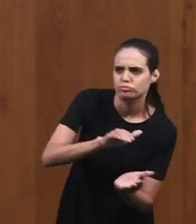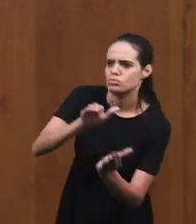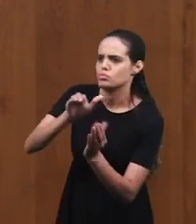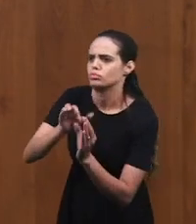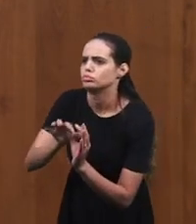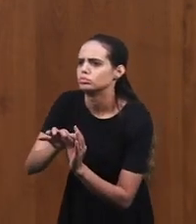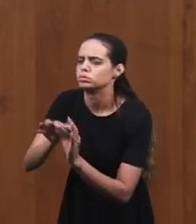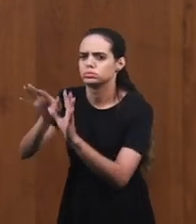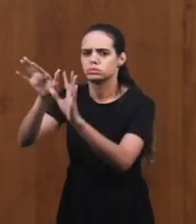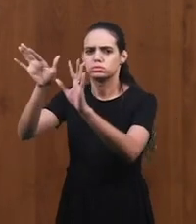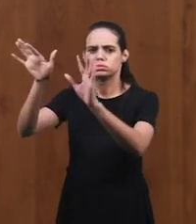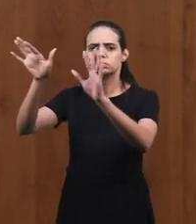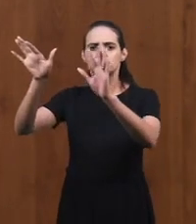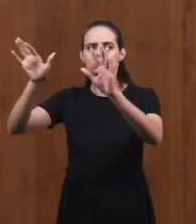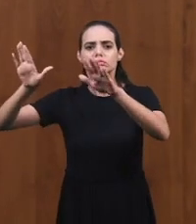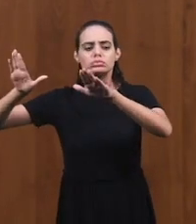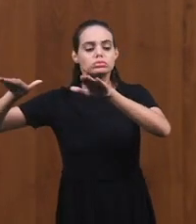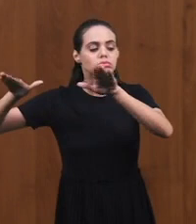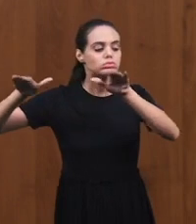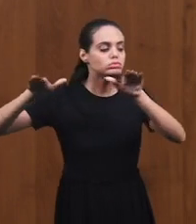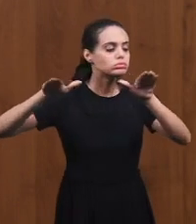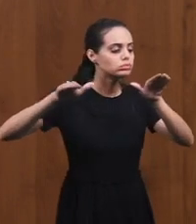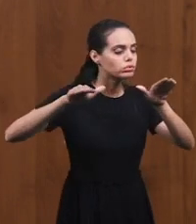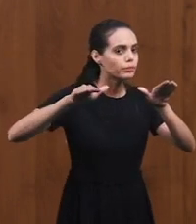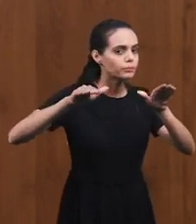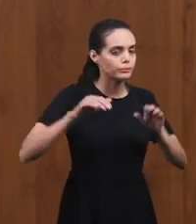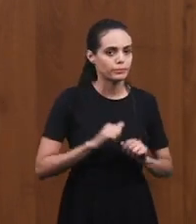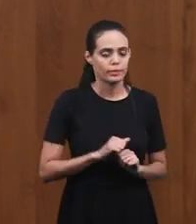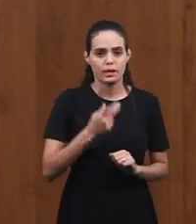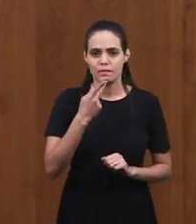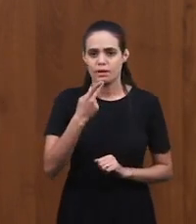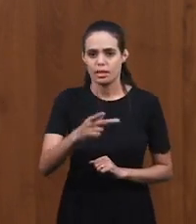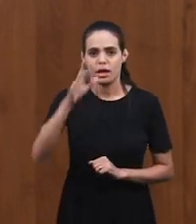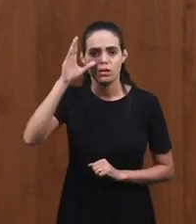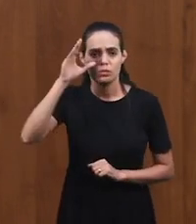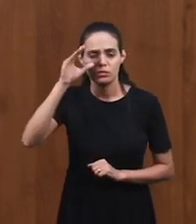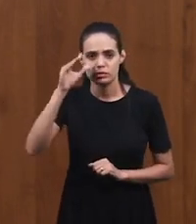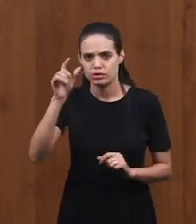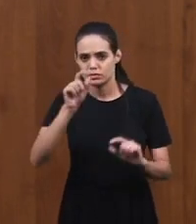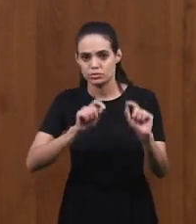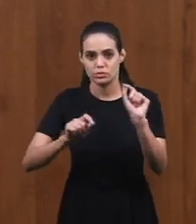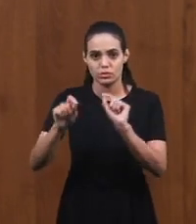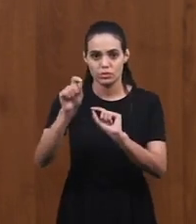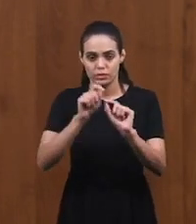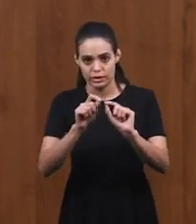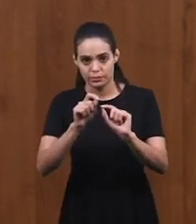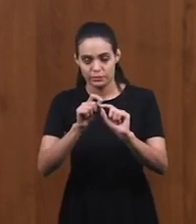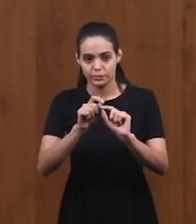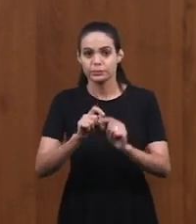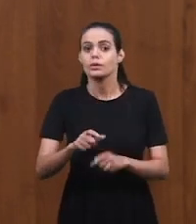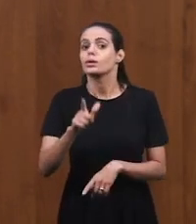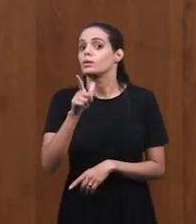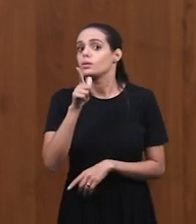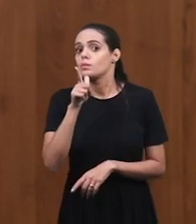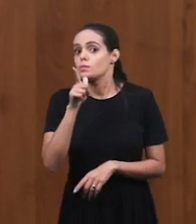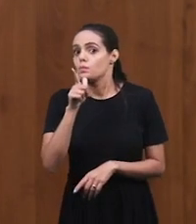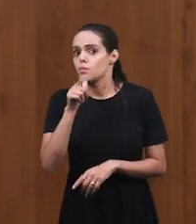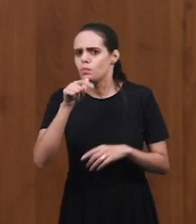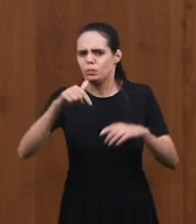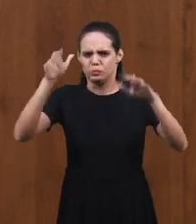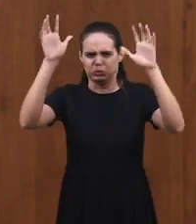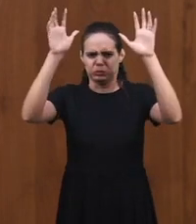And I want to. And he sent out a raven. And I want to just let you know that the flood